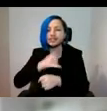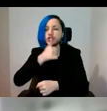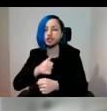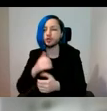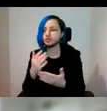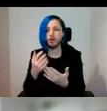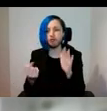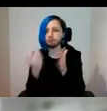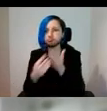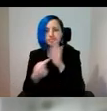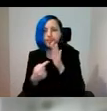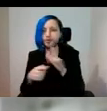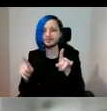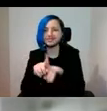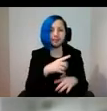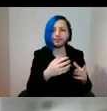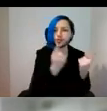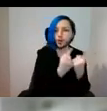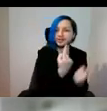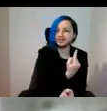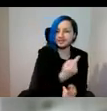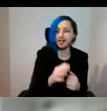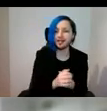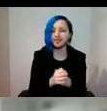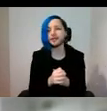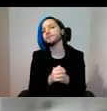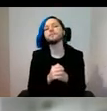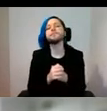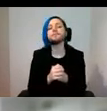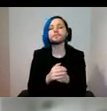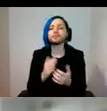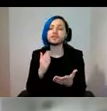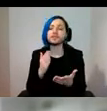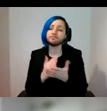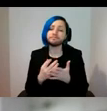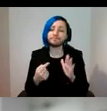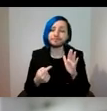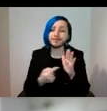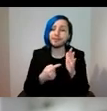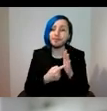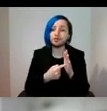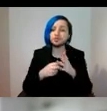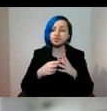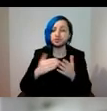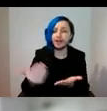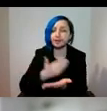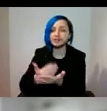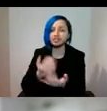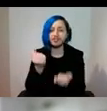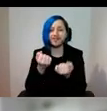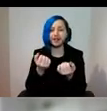as outcome. The digital is usefully leading this charge for an expanded practice of acquisition and value judgement.